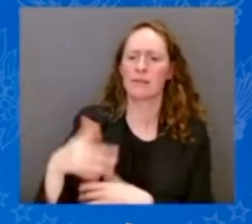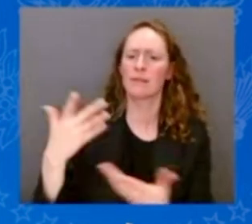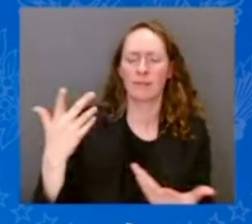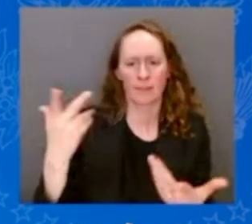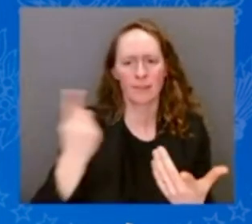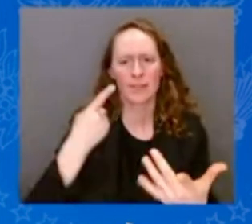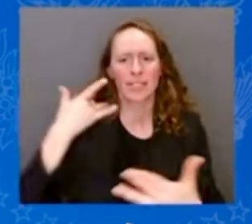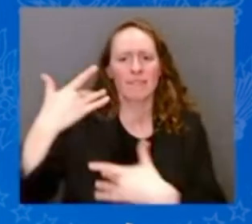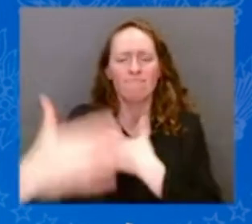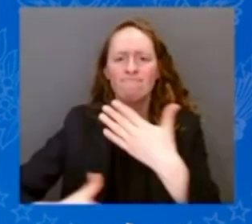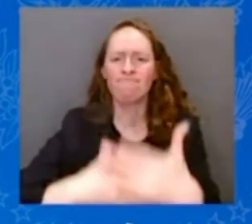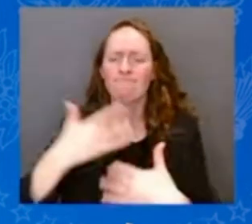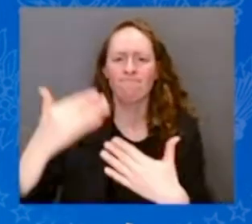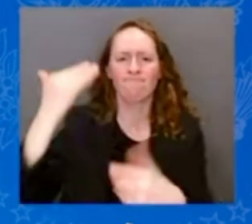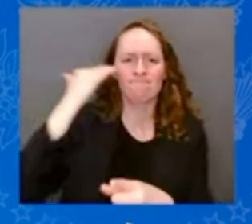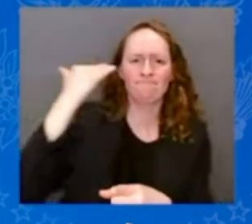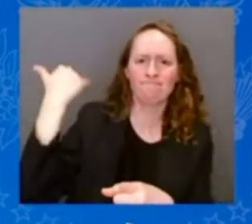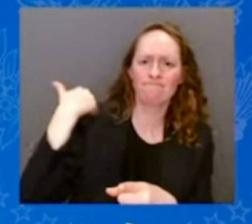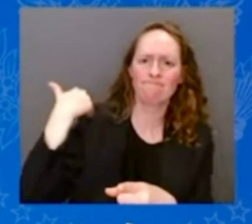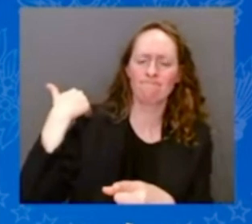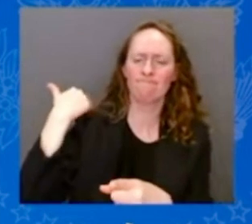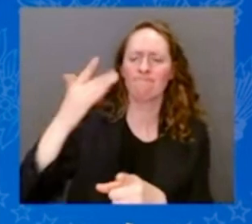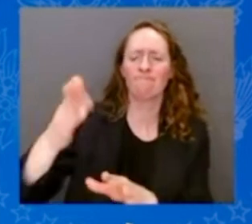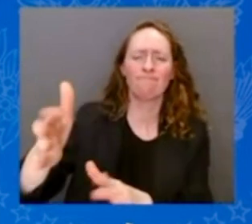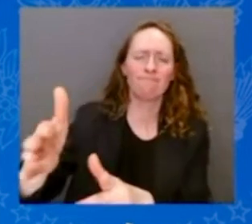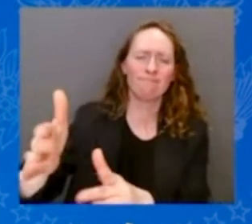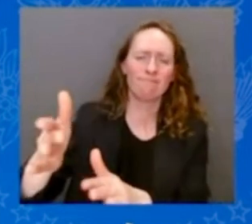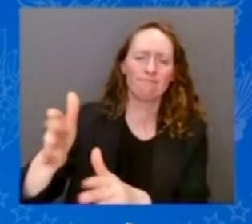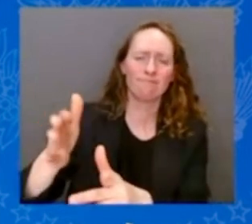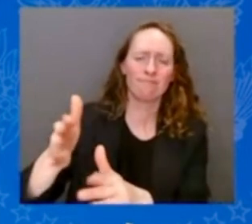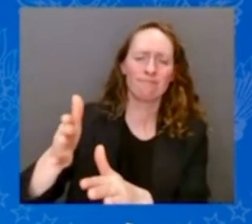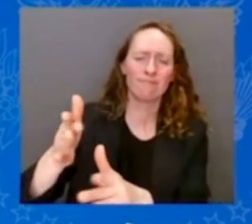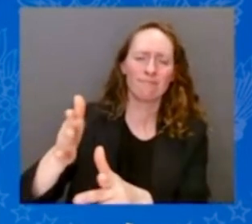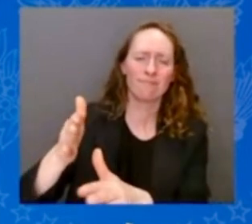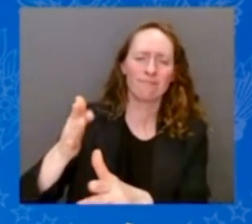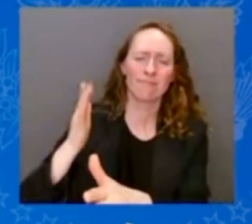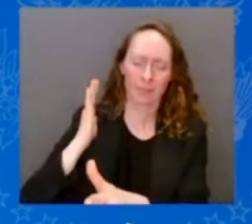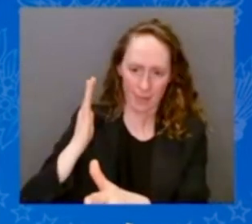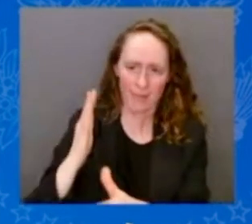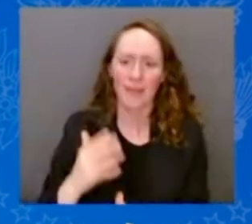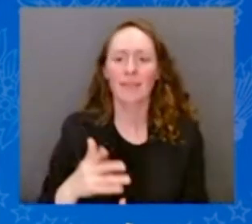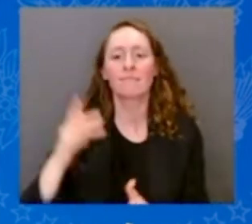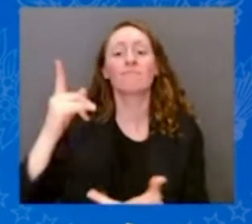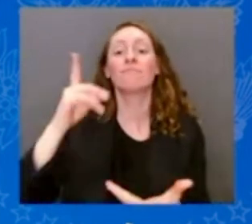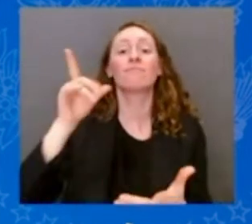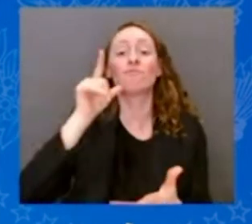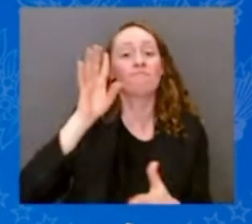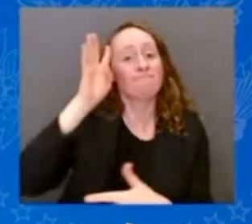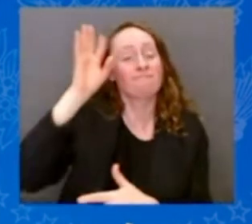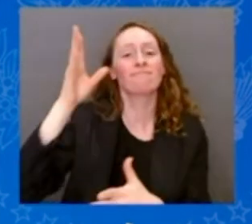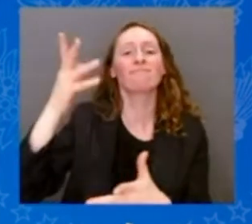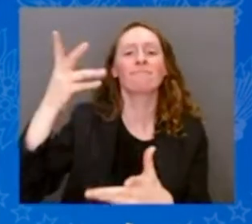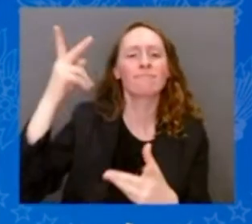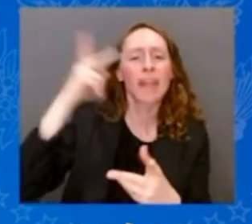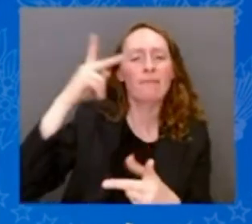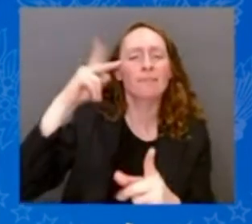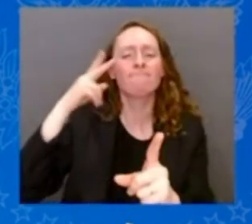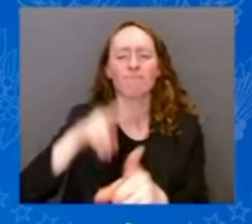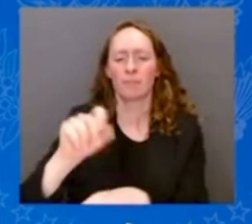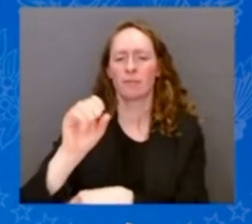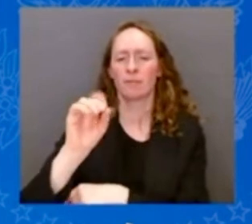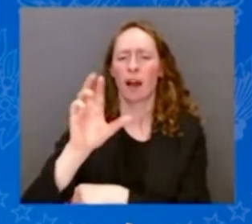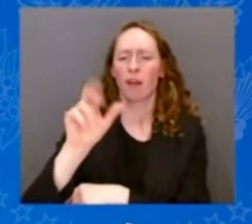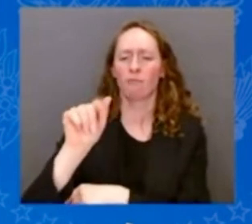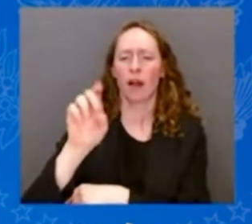ancient Greek philosopher Socrates said, and he said to discuss the simple yet profound wisdom. He said, know